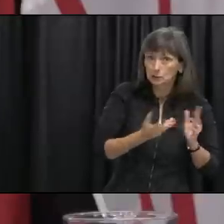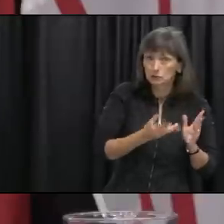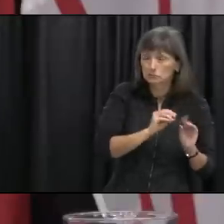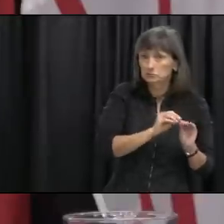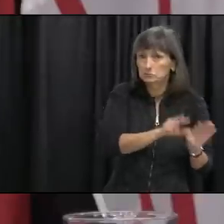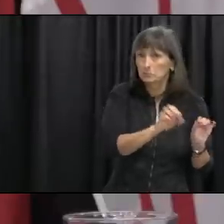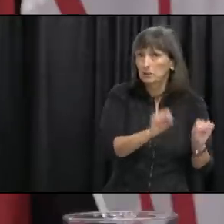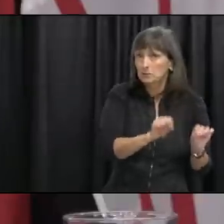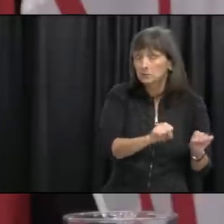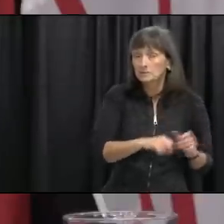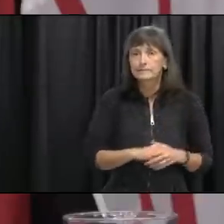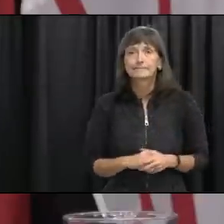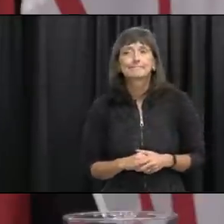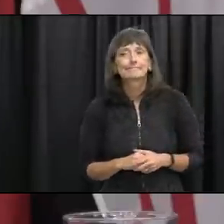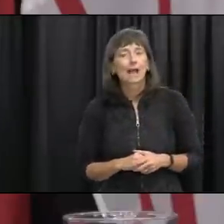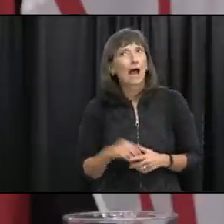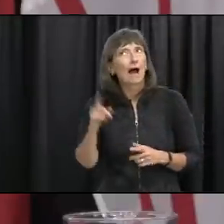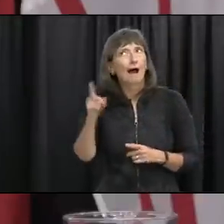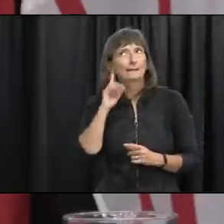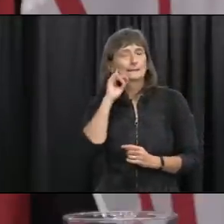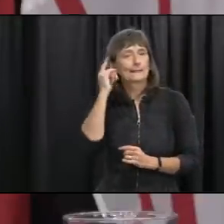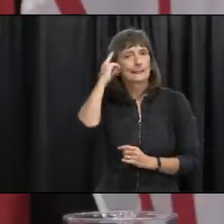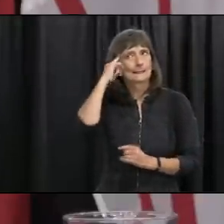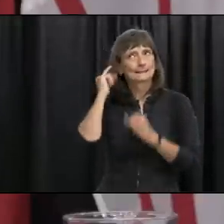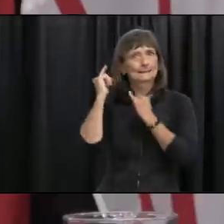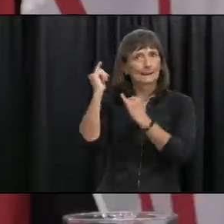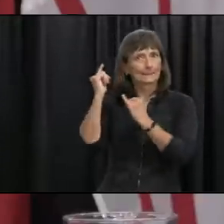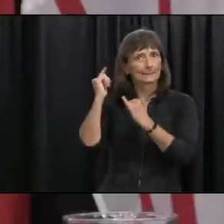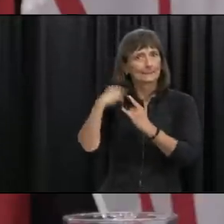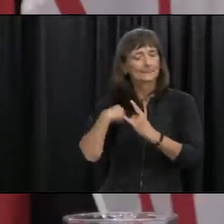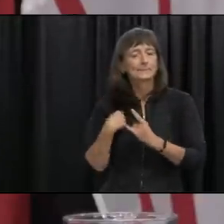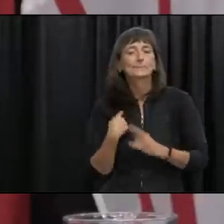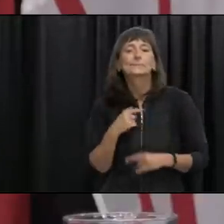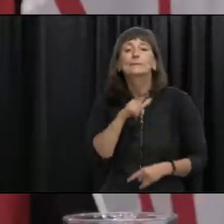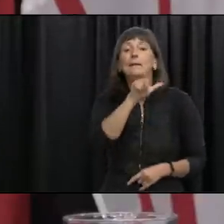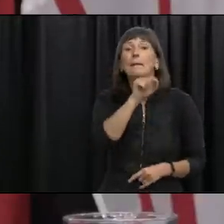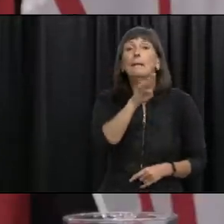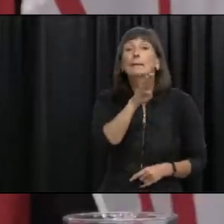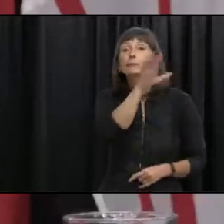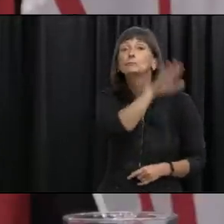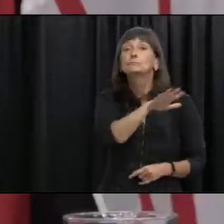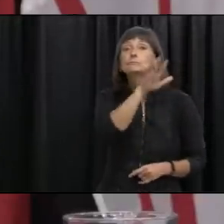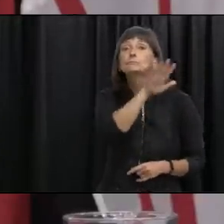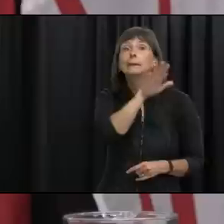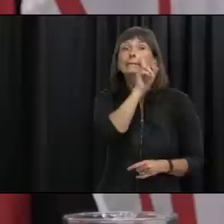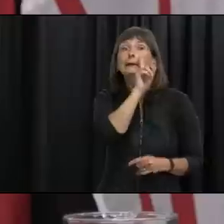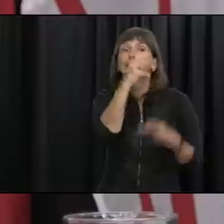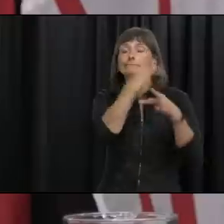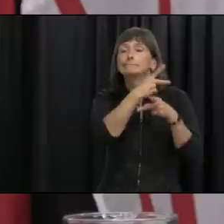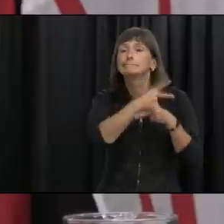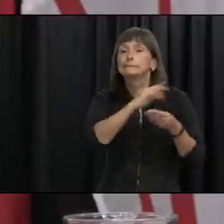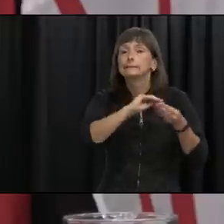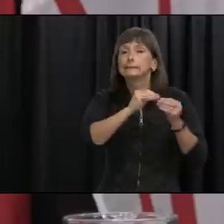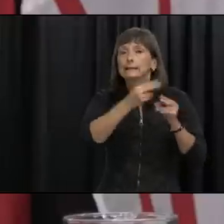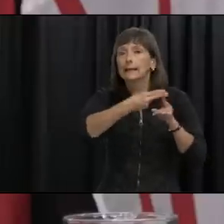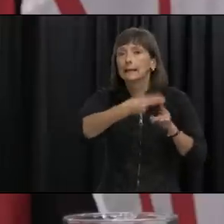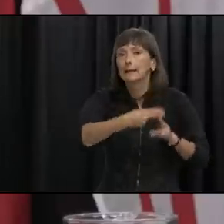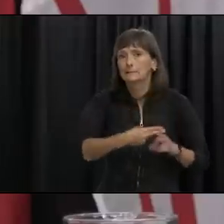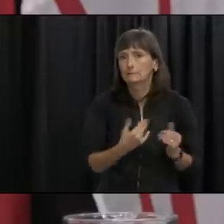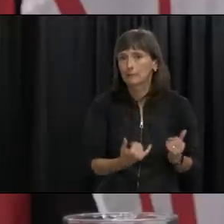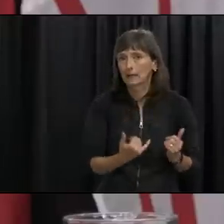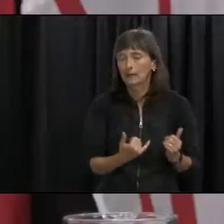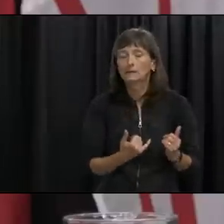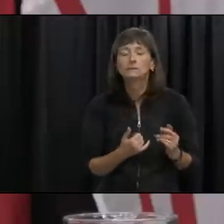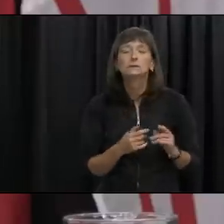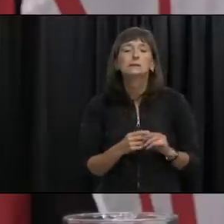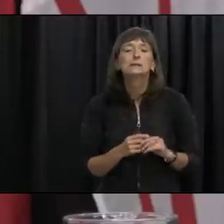that was prominent in my mind uh labrador grenfell are compiling that list uh what happens is